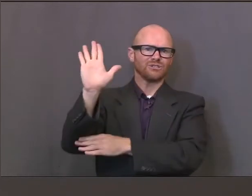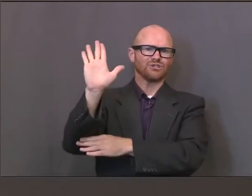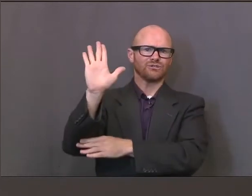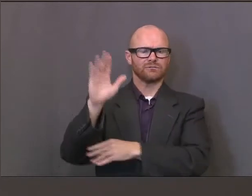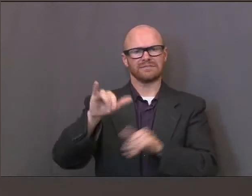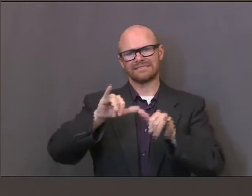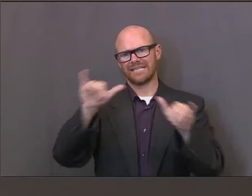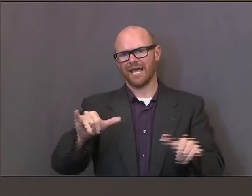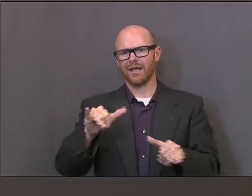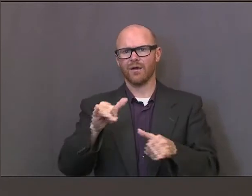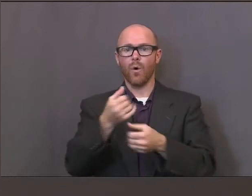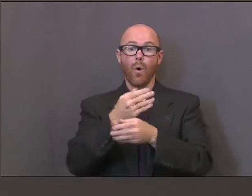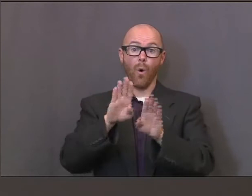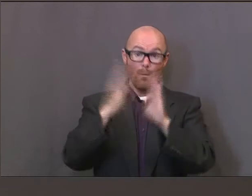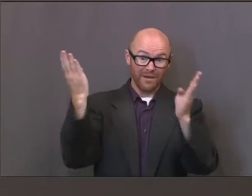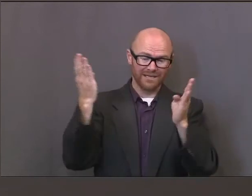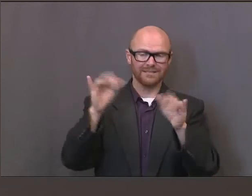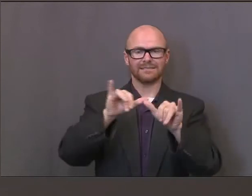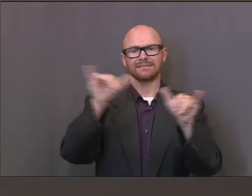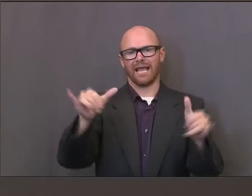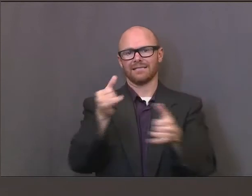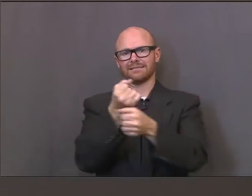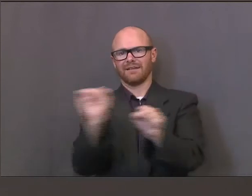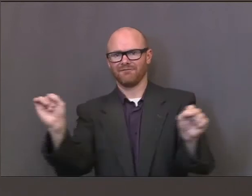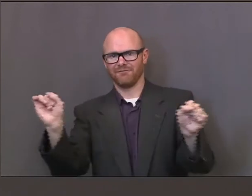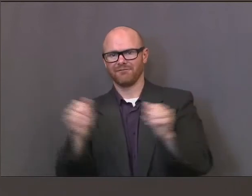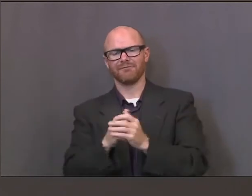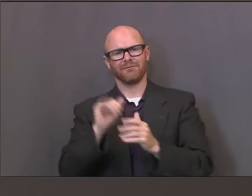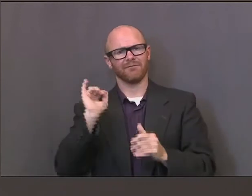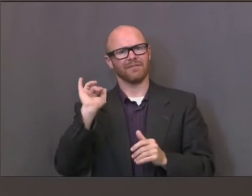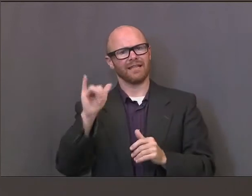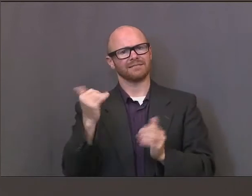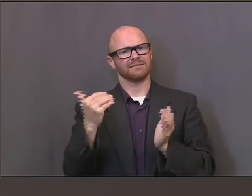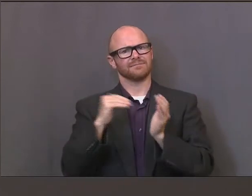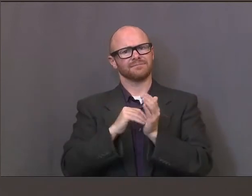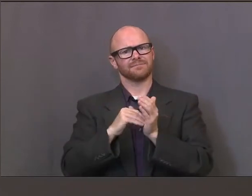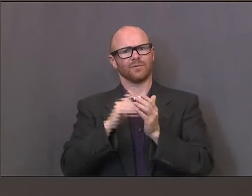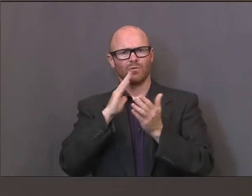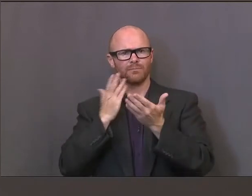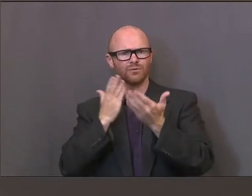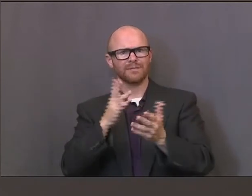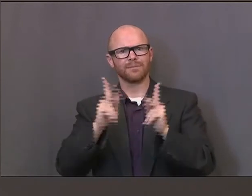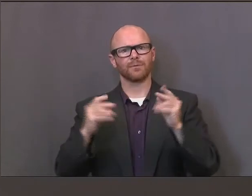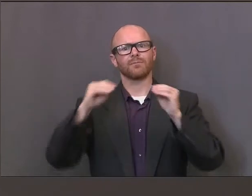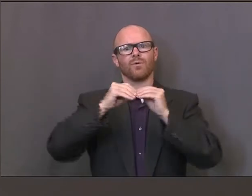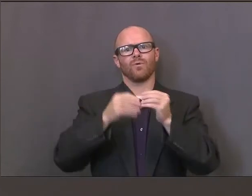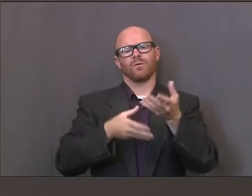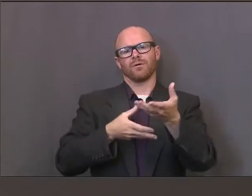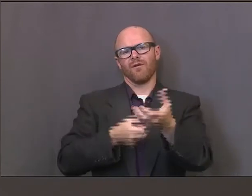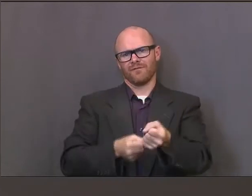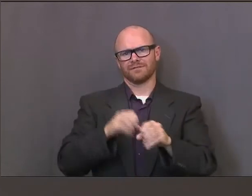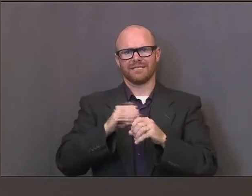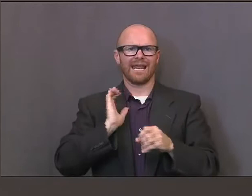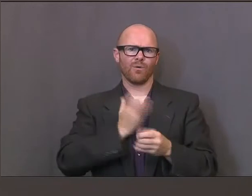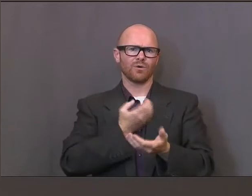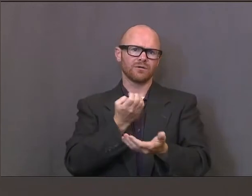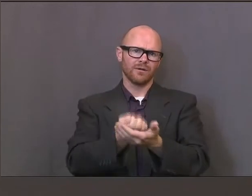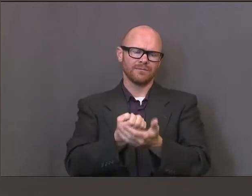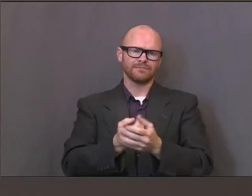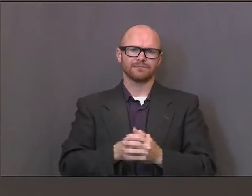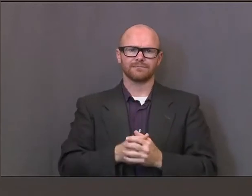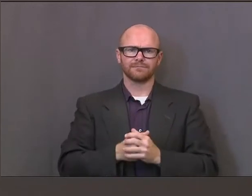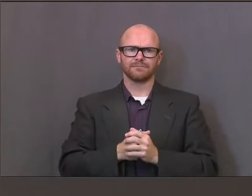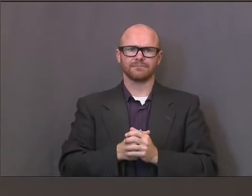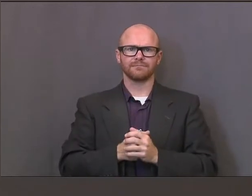open and stay safe. That's, again, part of bringing about consumer confidence. So it's going to take some time